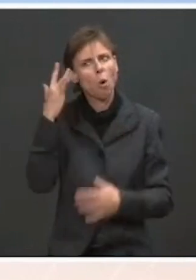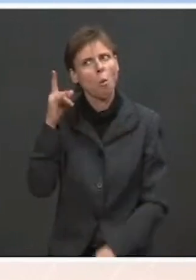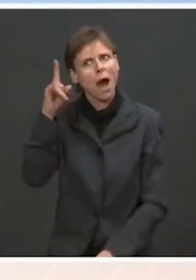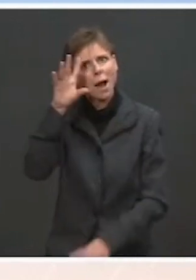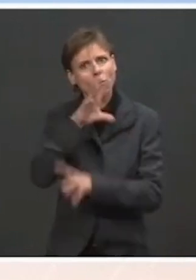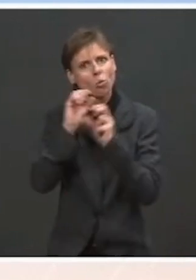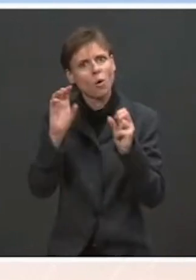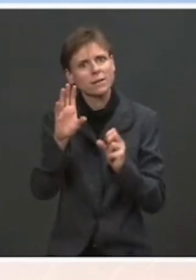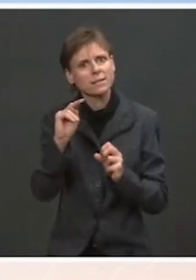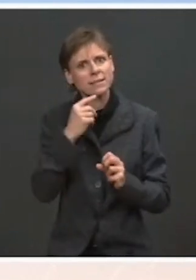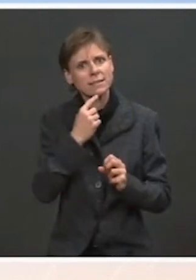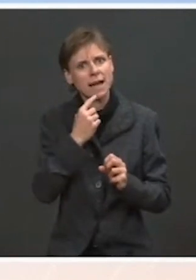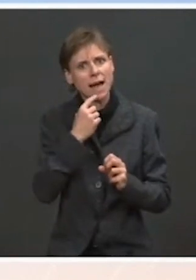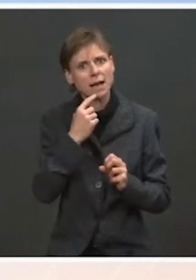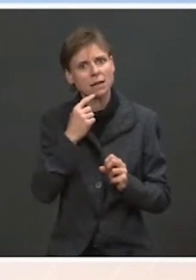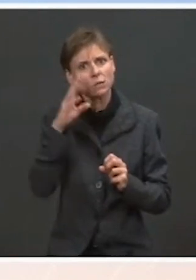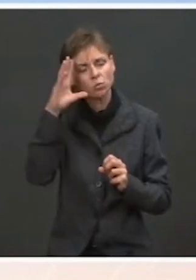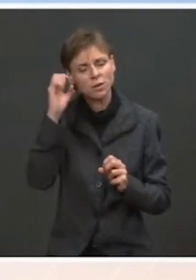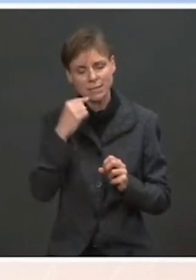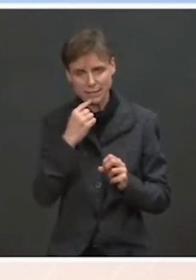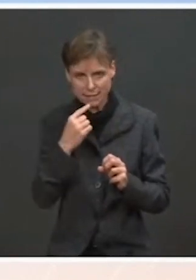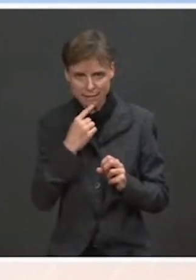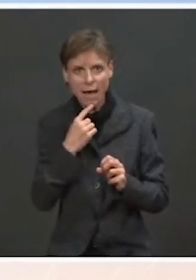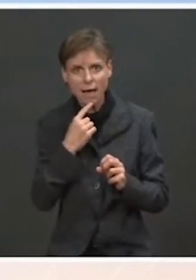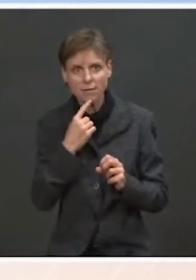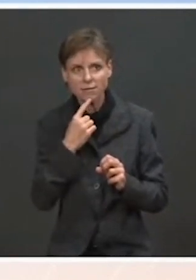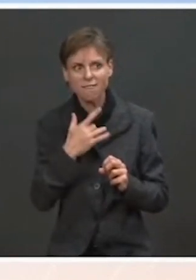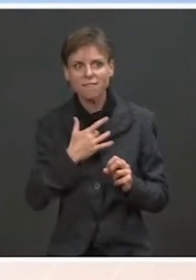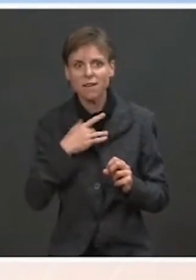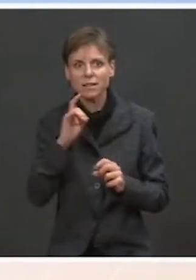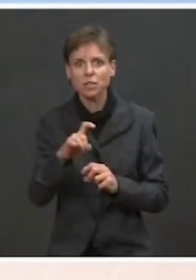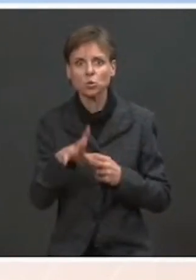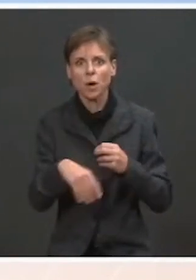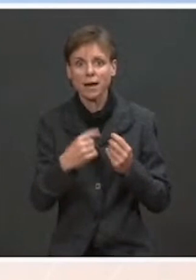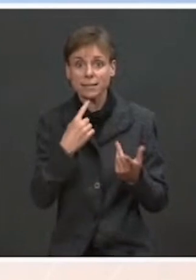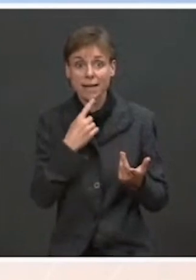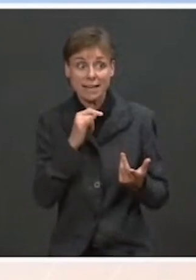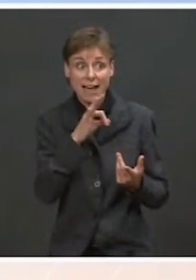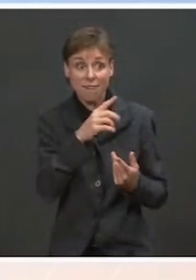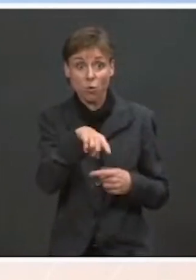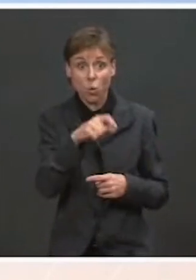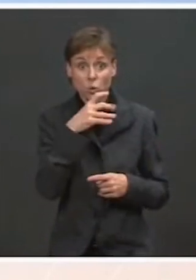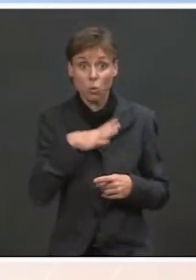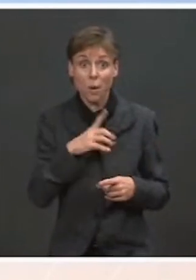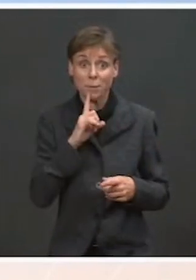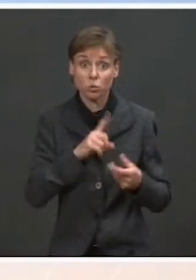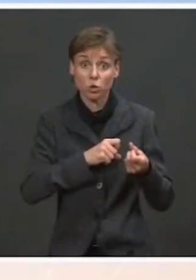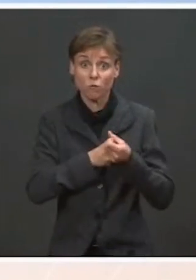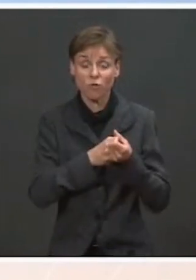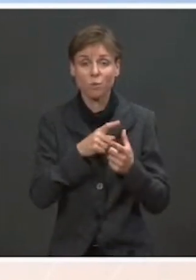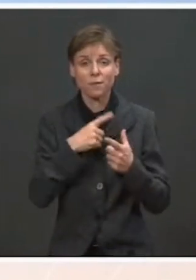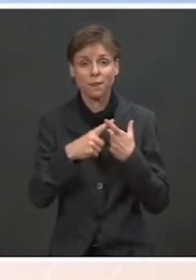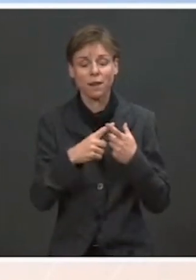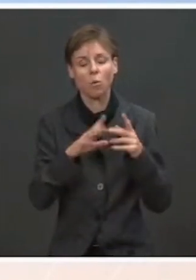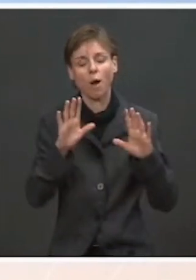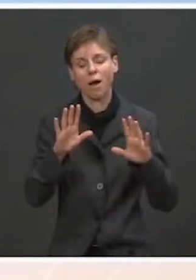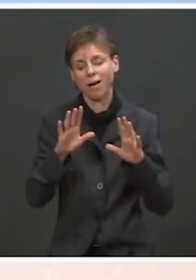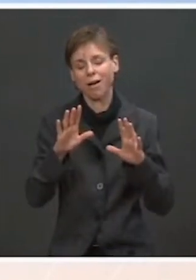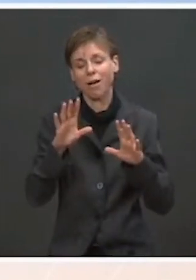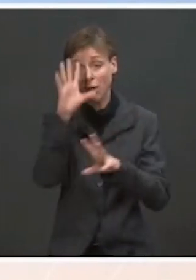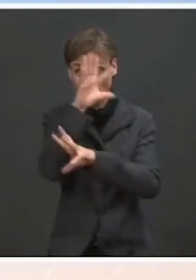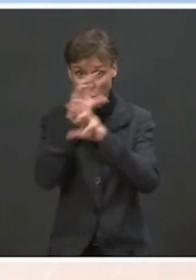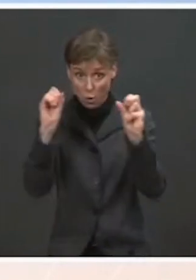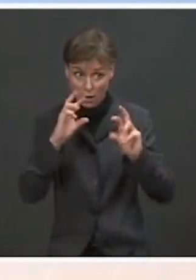say that if the claims of these women were confirmed, that the governor would likely be prosecuted? MS. Well, the President respects the role of law